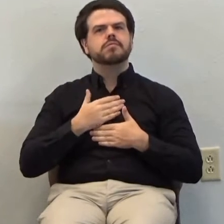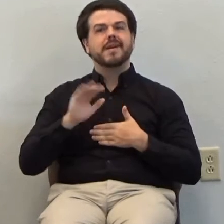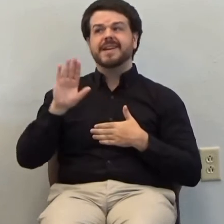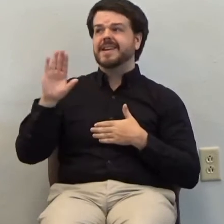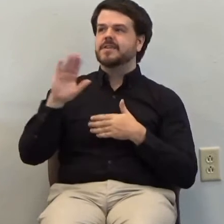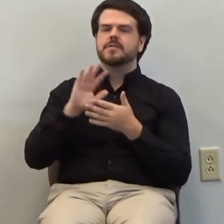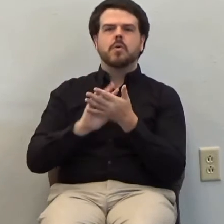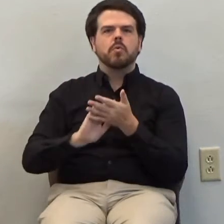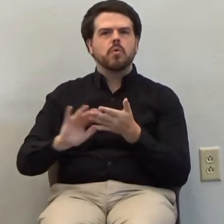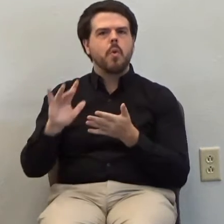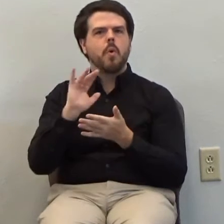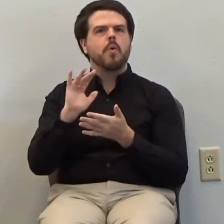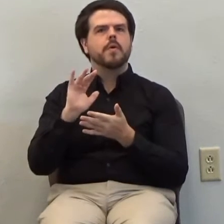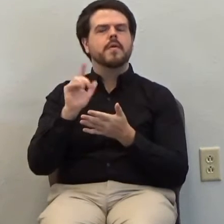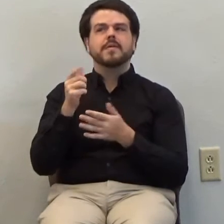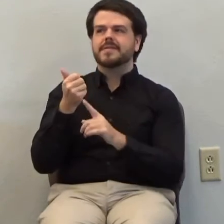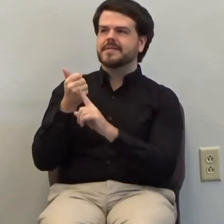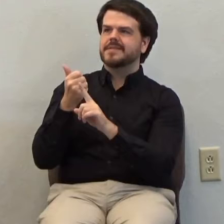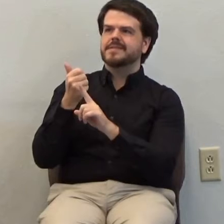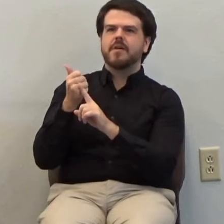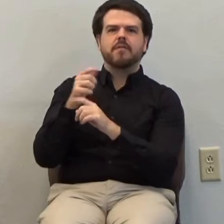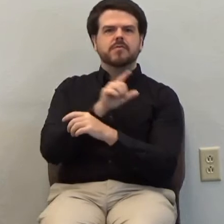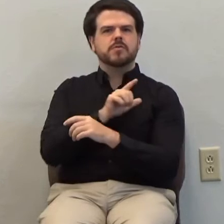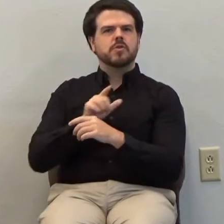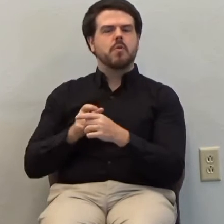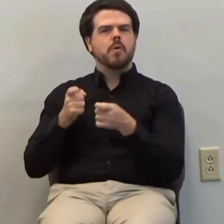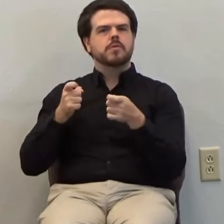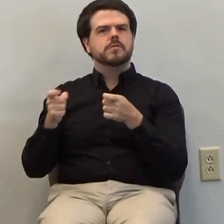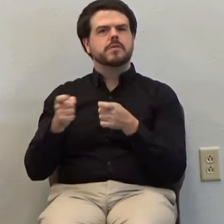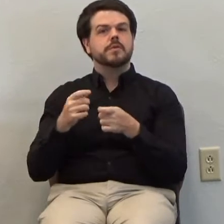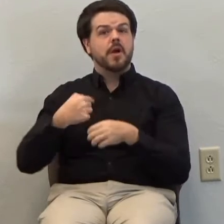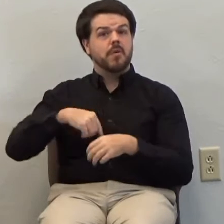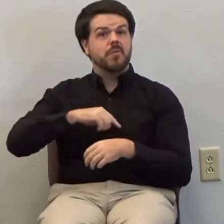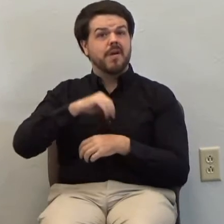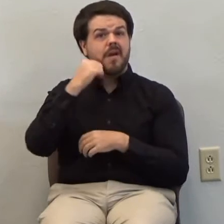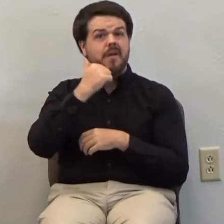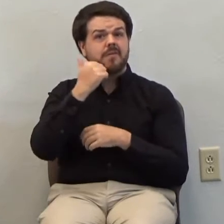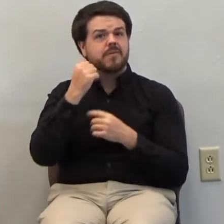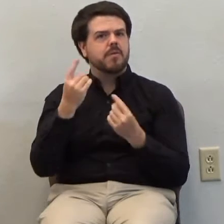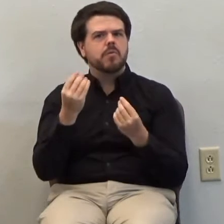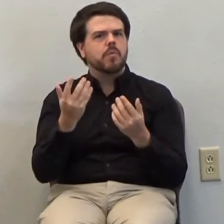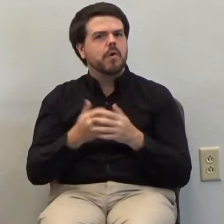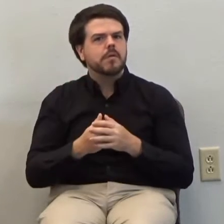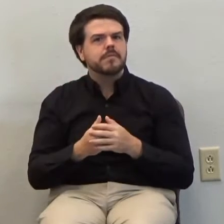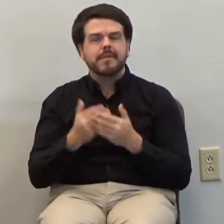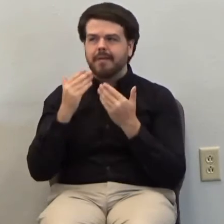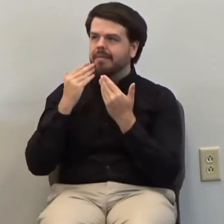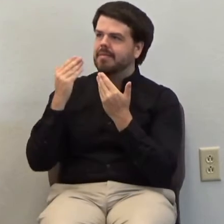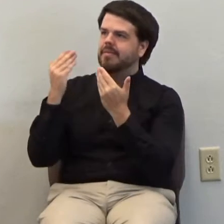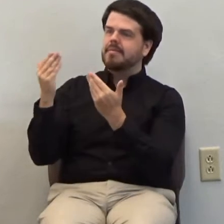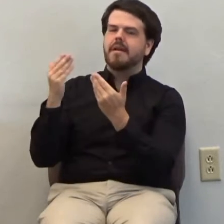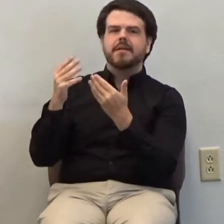for which we should praise Him daily and give Him thanks and entrust ourselves to Him.